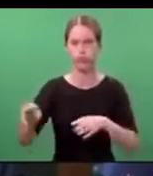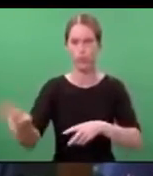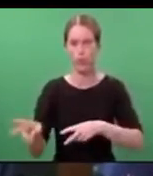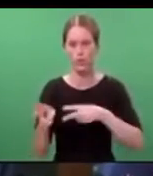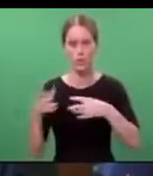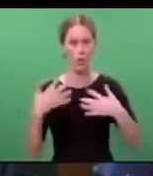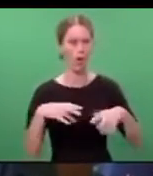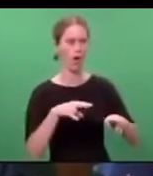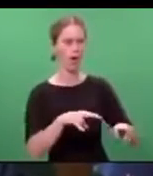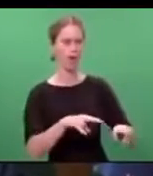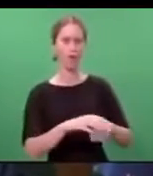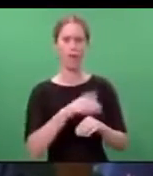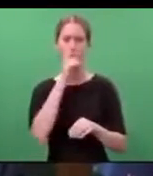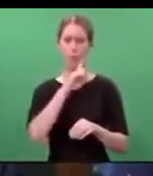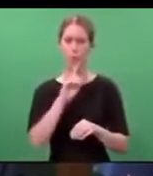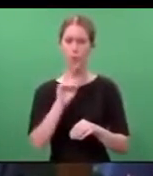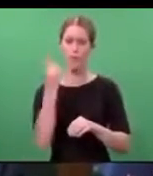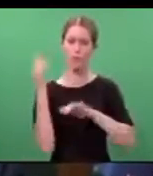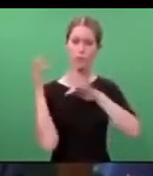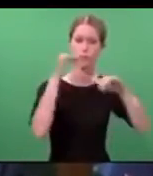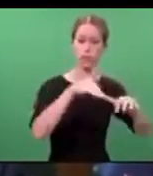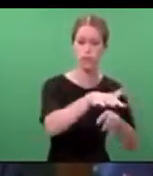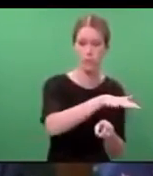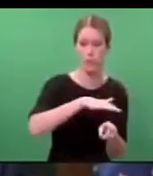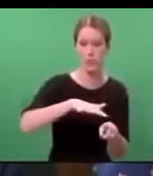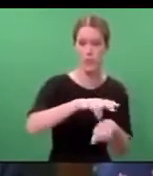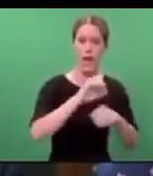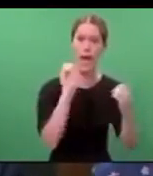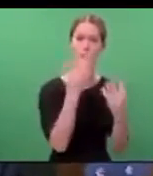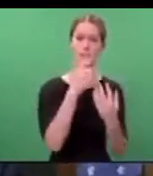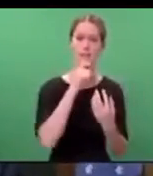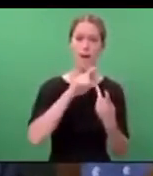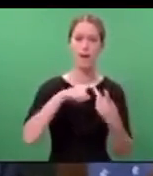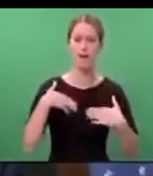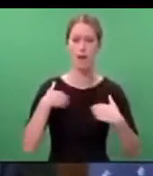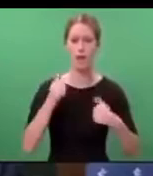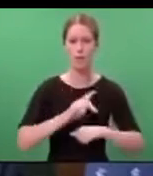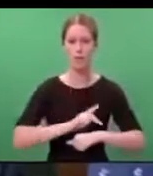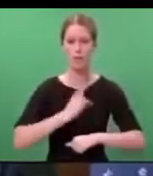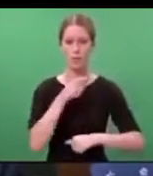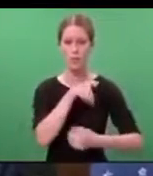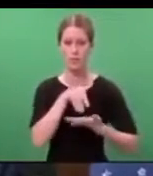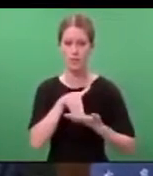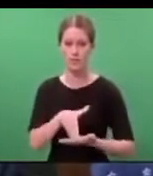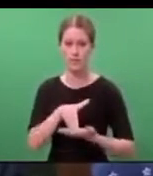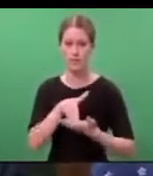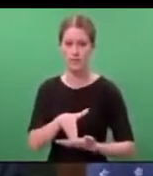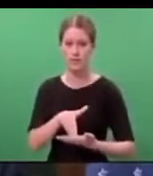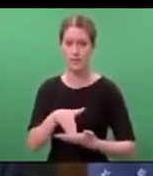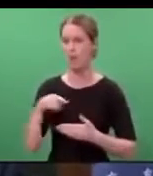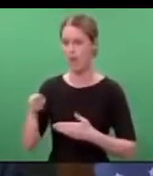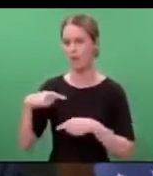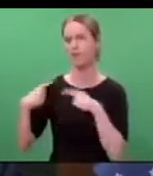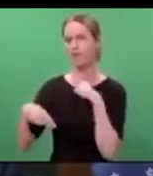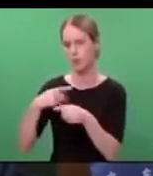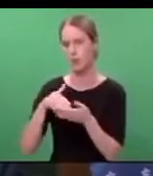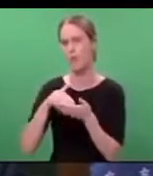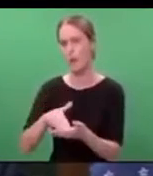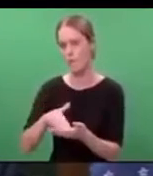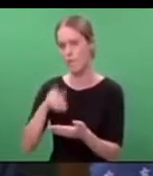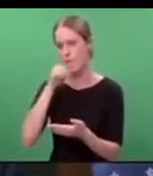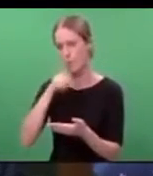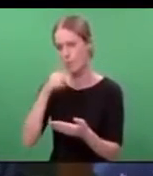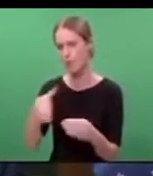To the first responders, the ambulance staff and the health professionals who have assisted, and who continue to assist